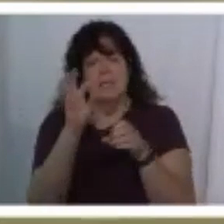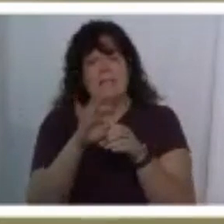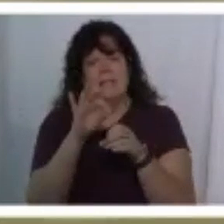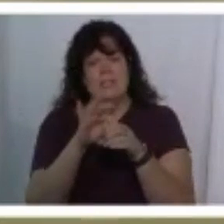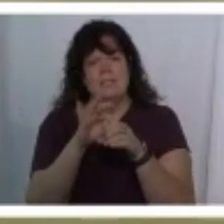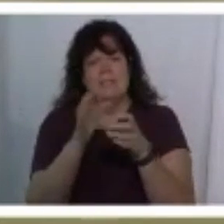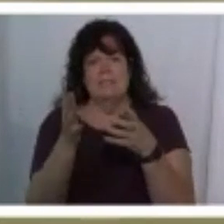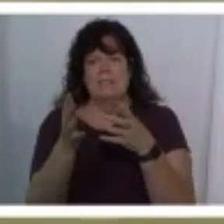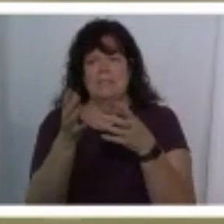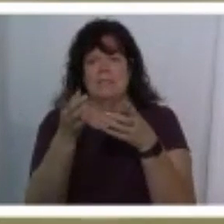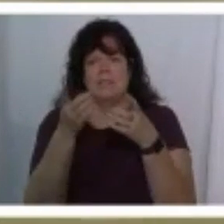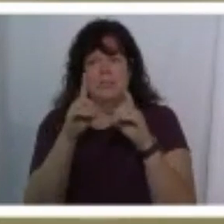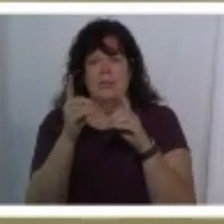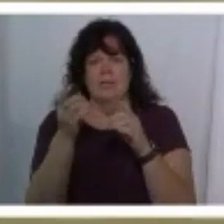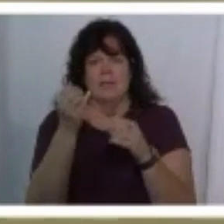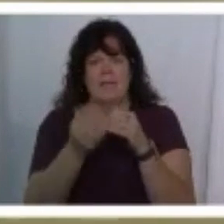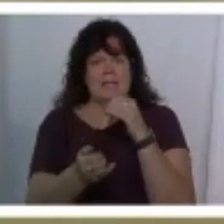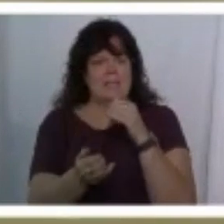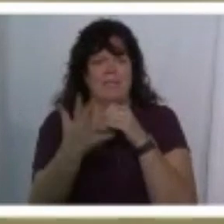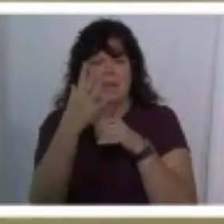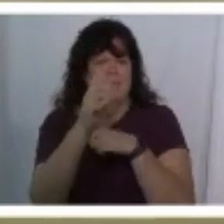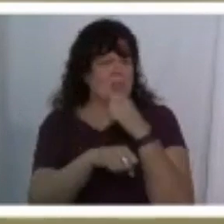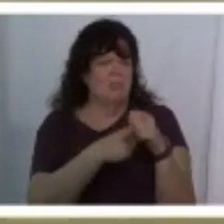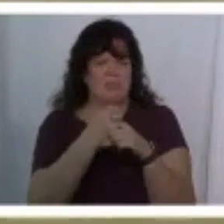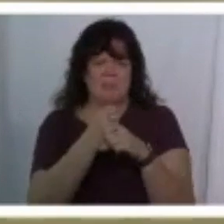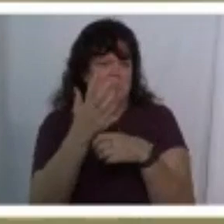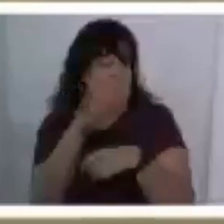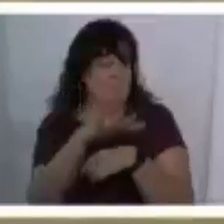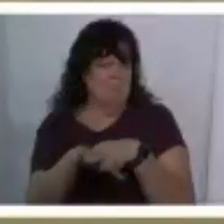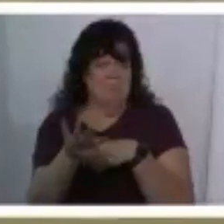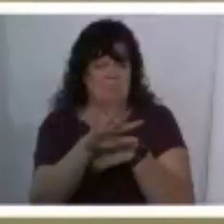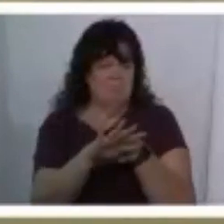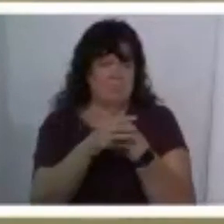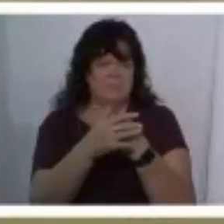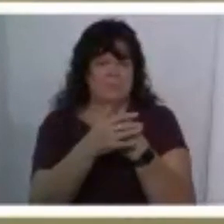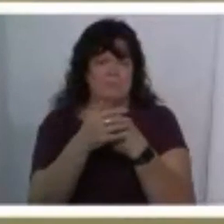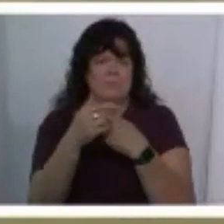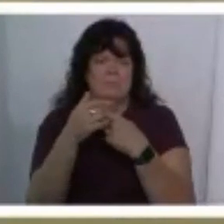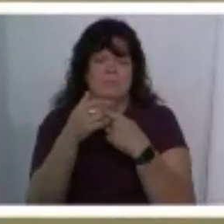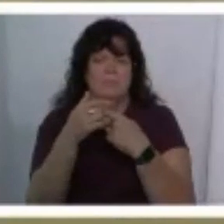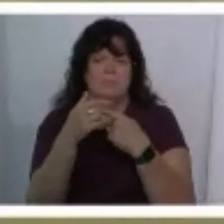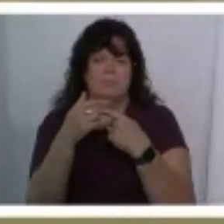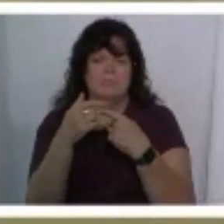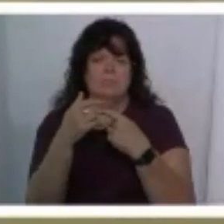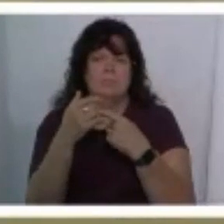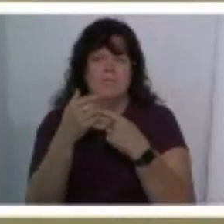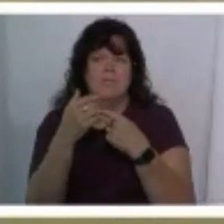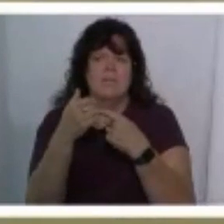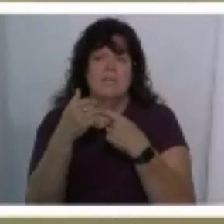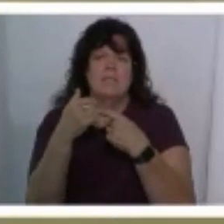um during the last five years or so um it's been sad to see it bring out the worst in people